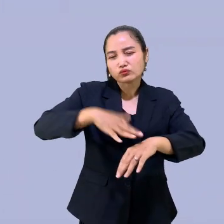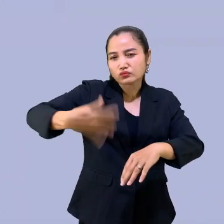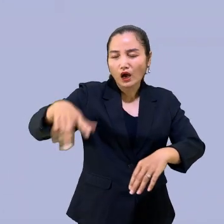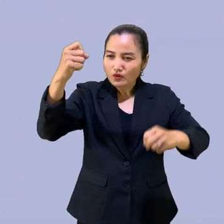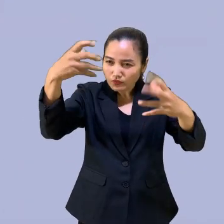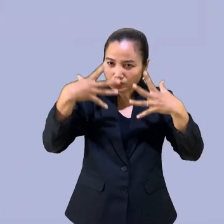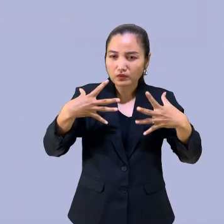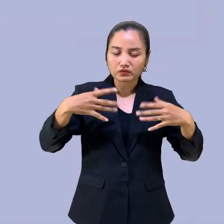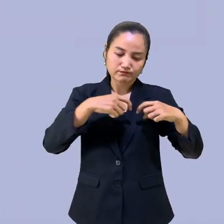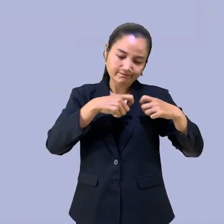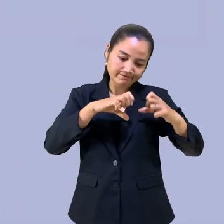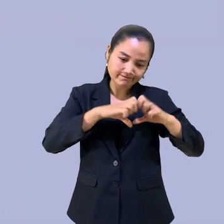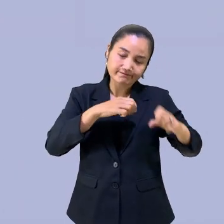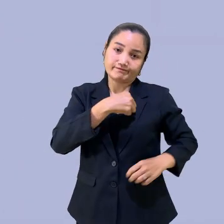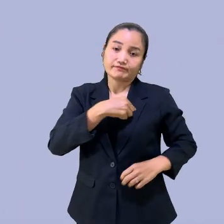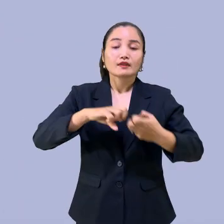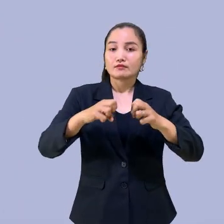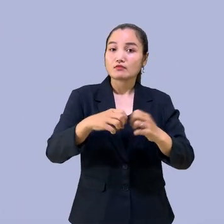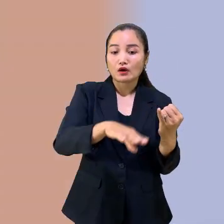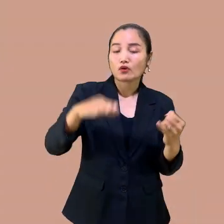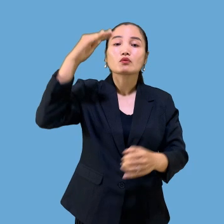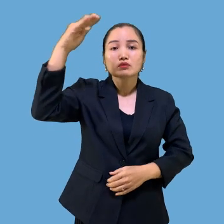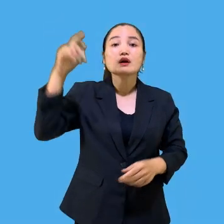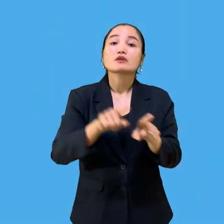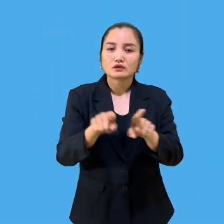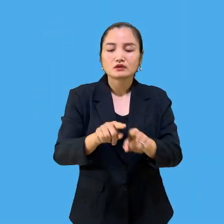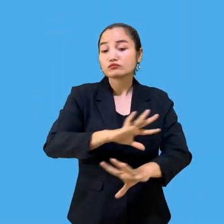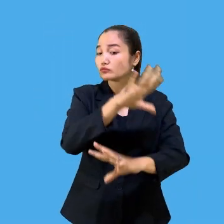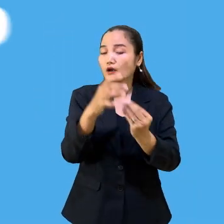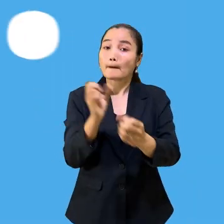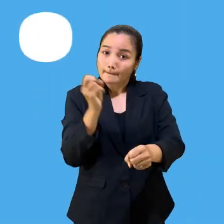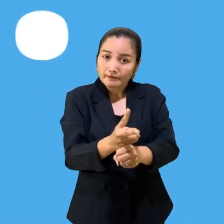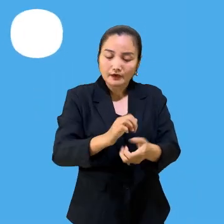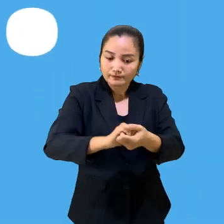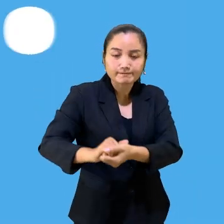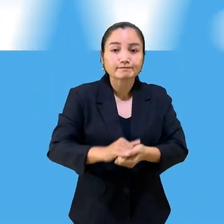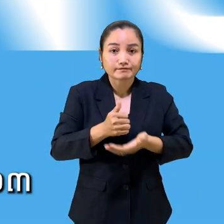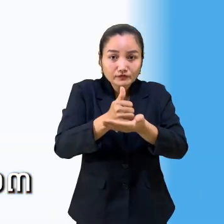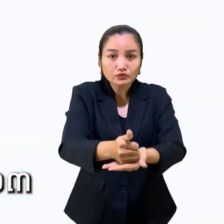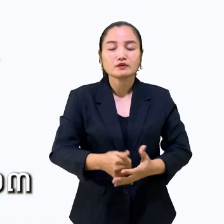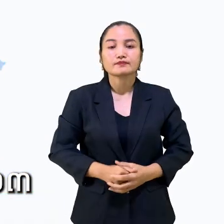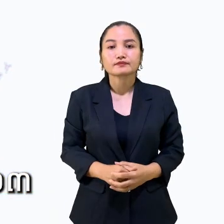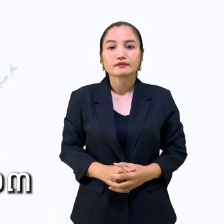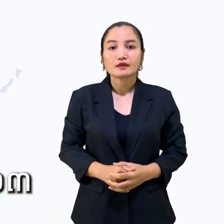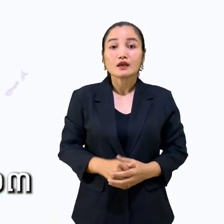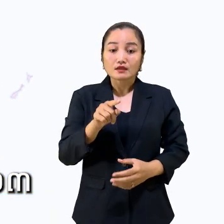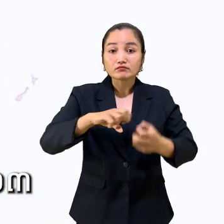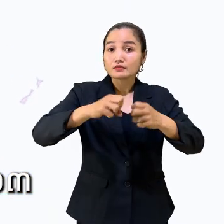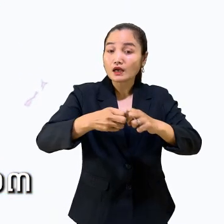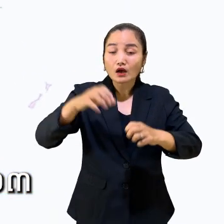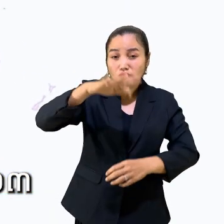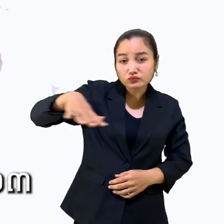in mental health problems among children and adolescents. We must act now. According to the Global